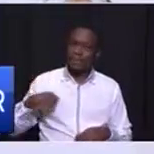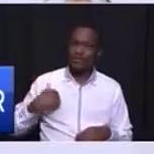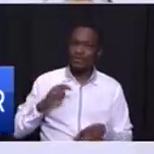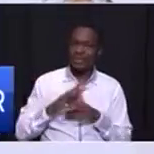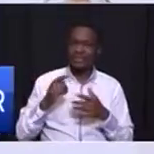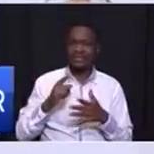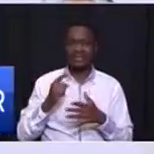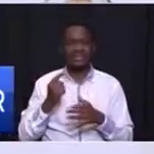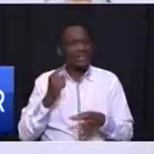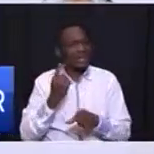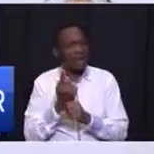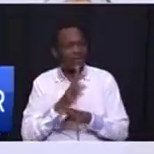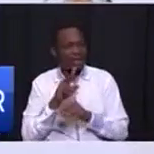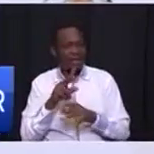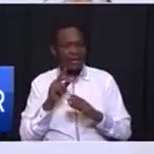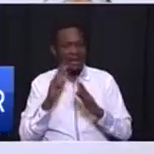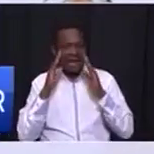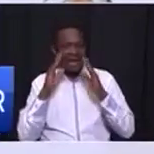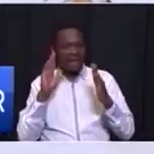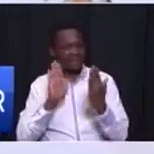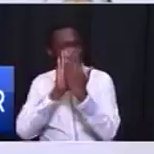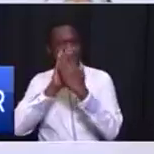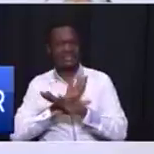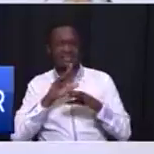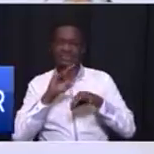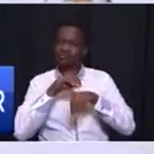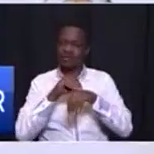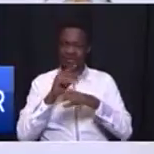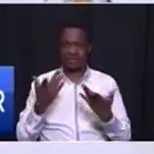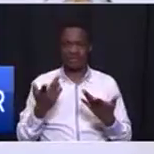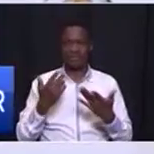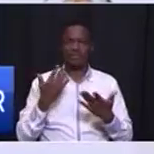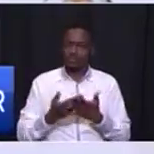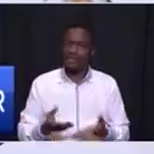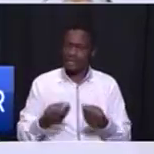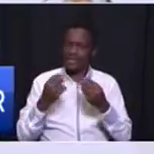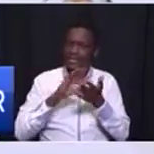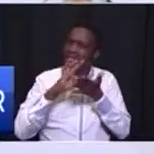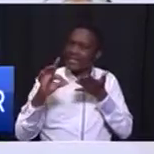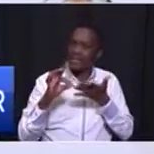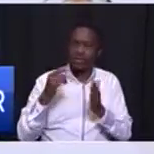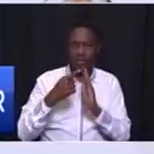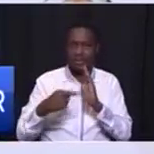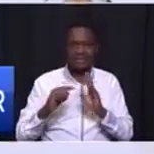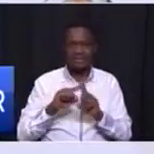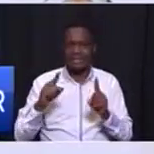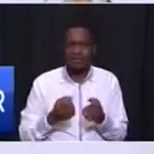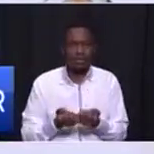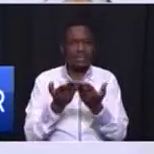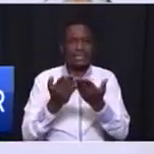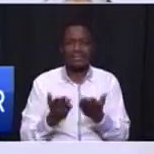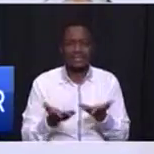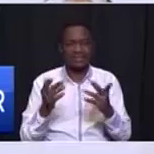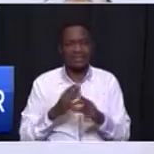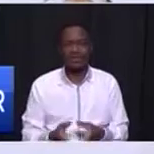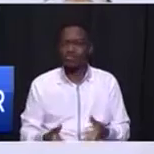Gauteng are facing trouble this is the reality you can get clean audits but if you don't deliver services you